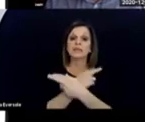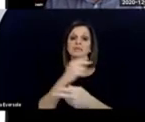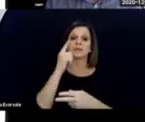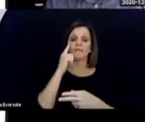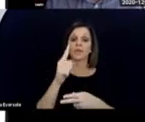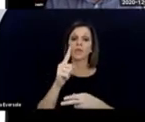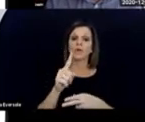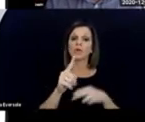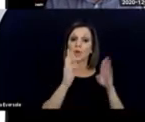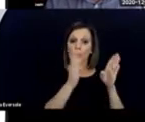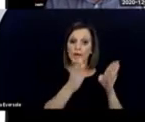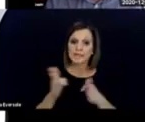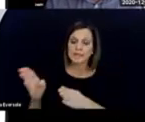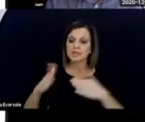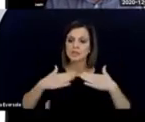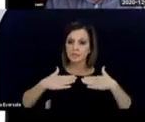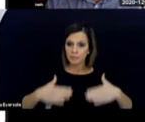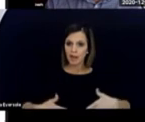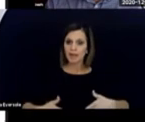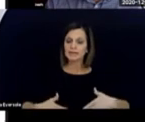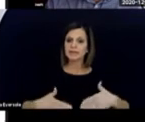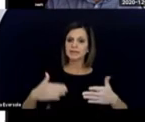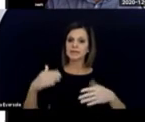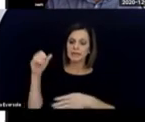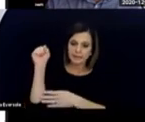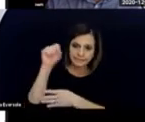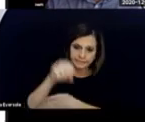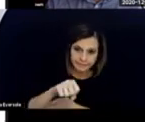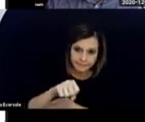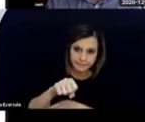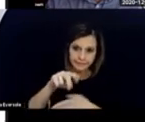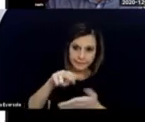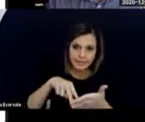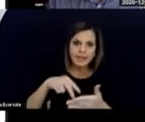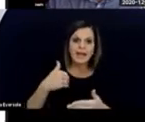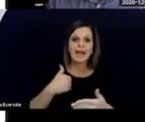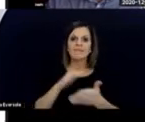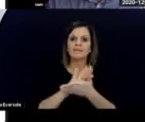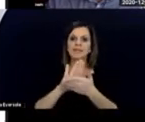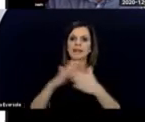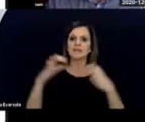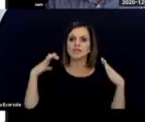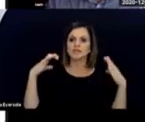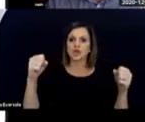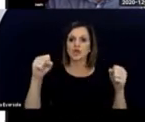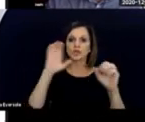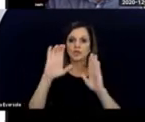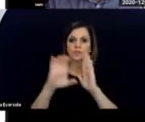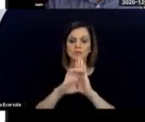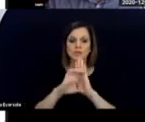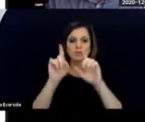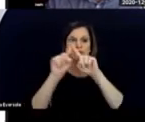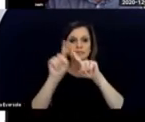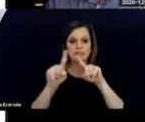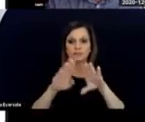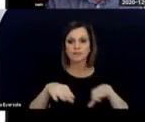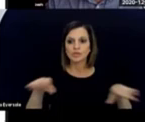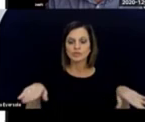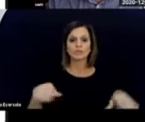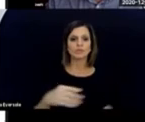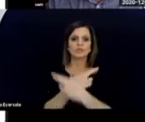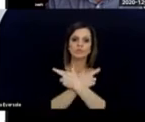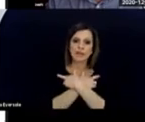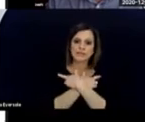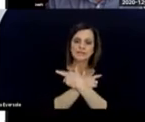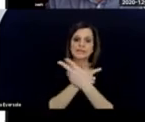And, you know, that could, I've got some nice charge pictures of children resting and reorganizing